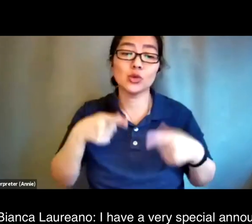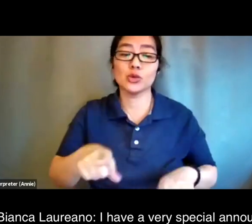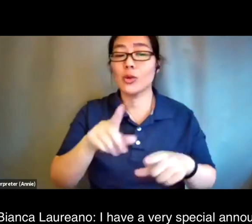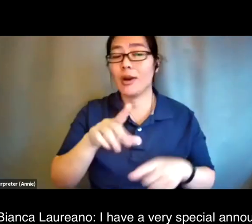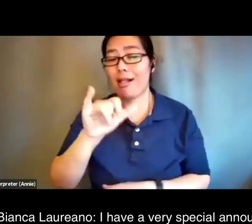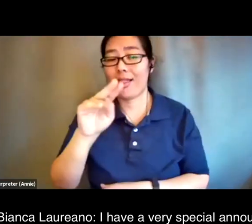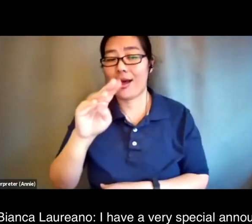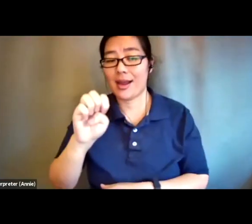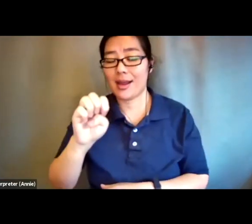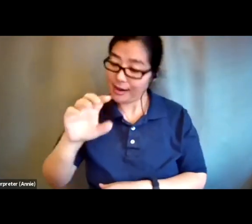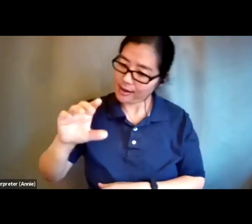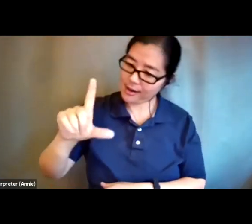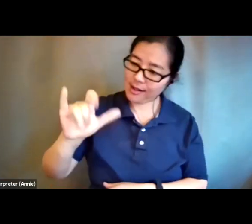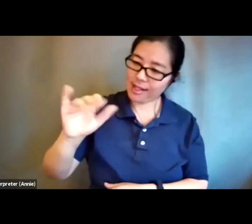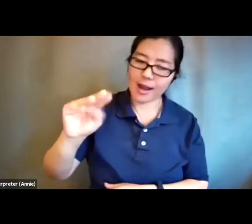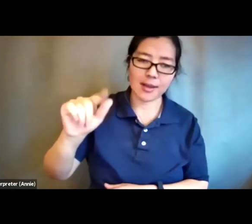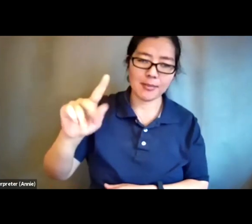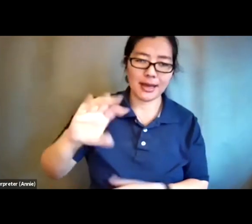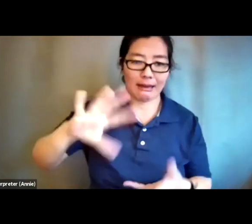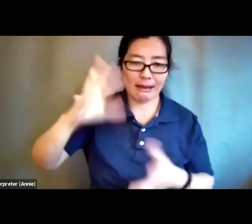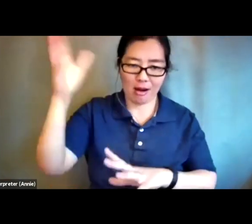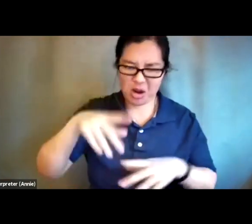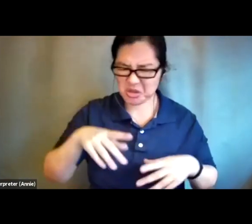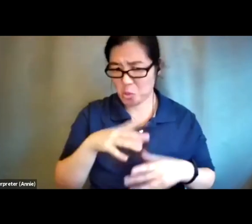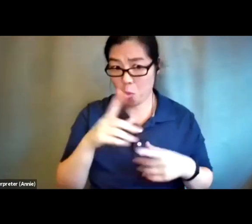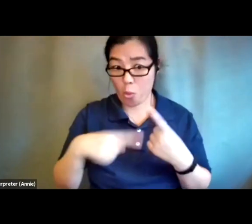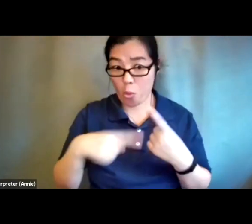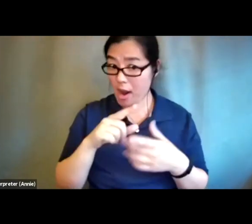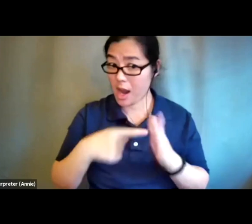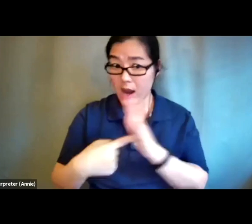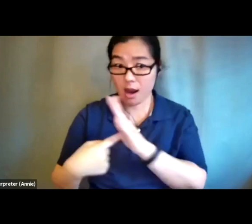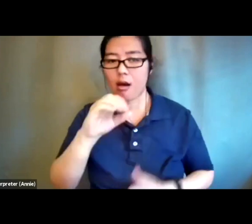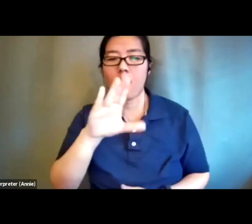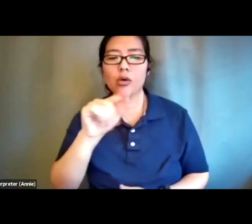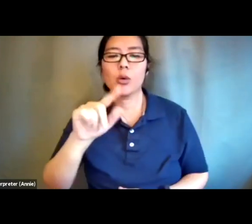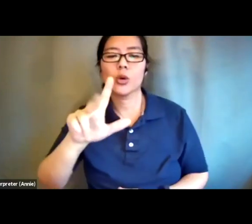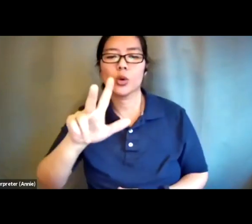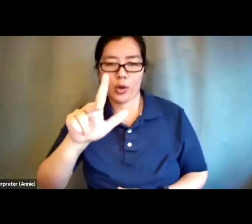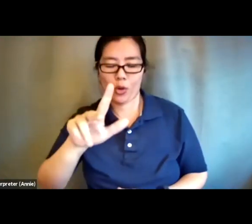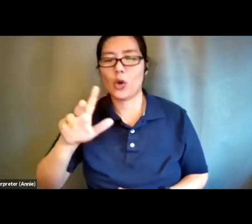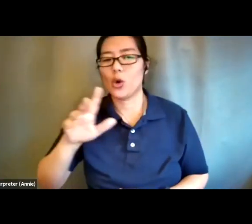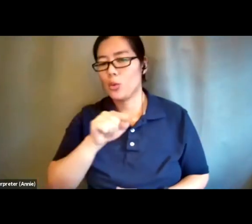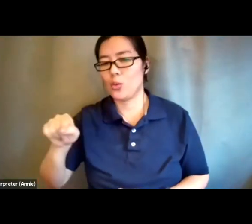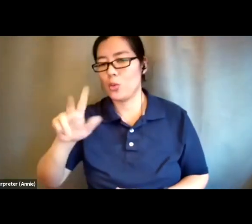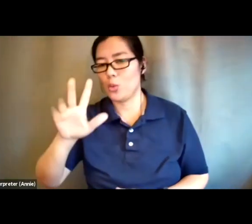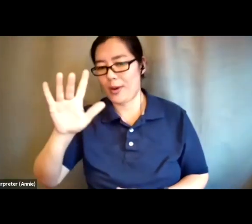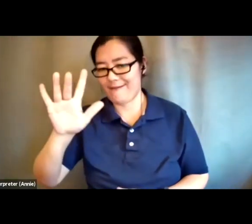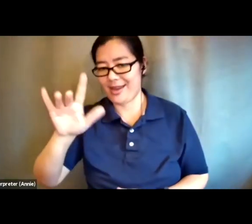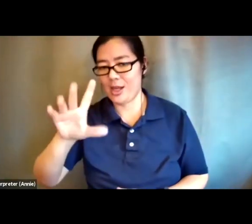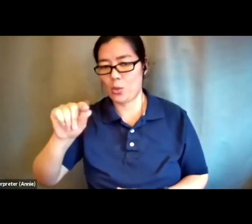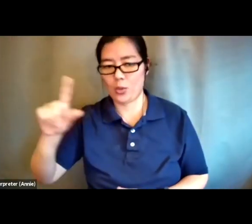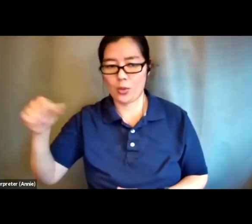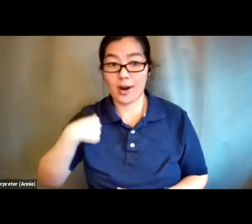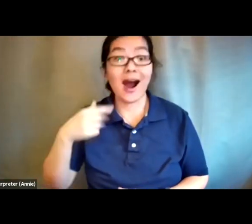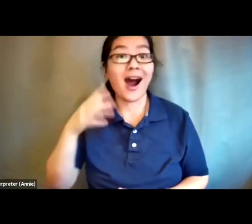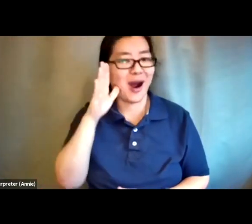2020 and I will be one of the performers slash mcs and I'm overjoyed and a